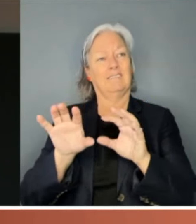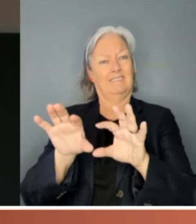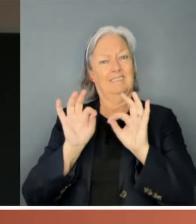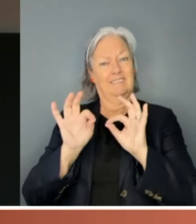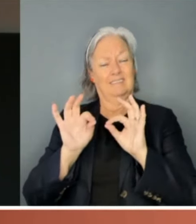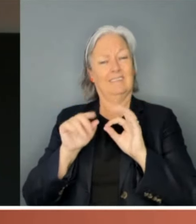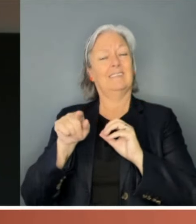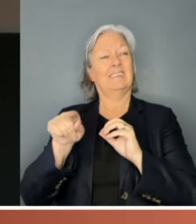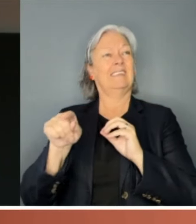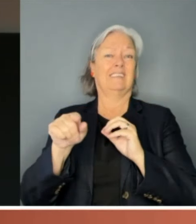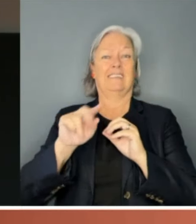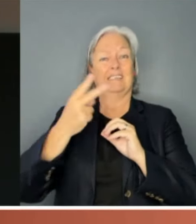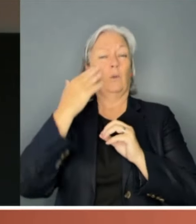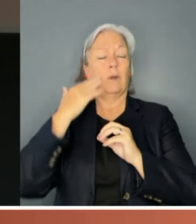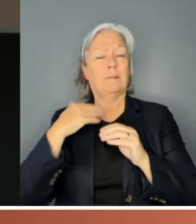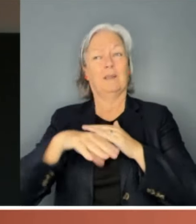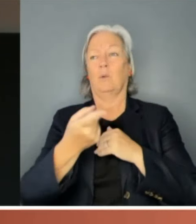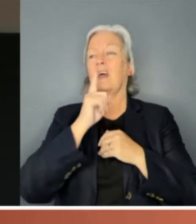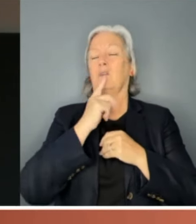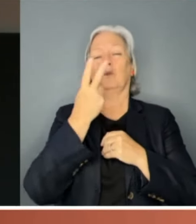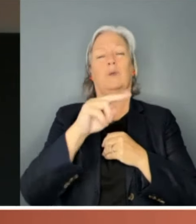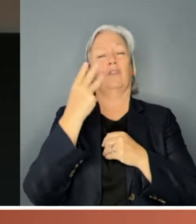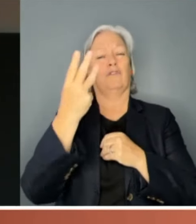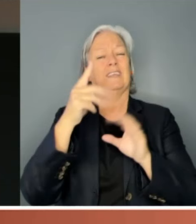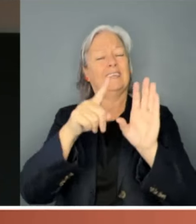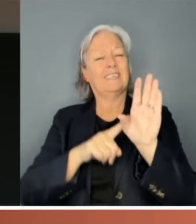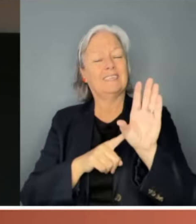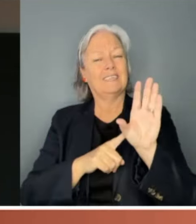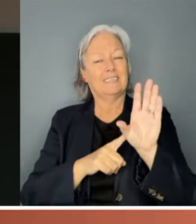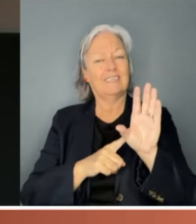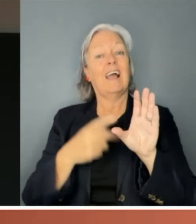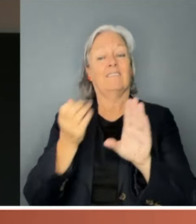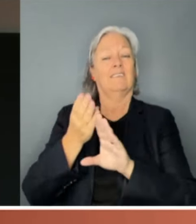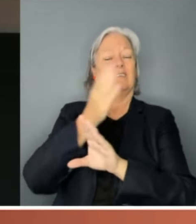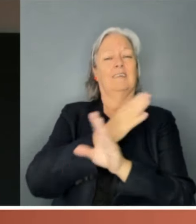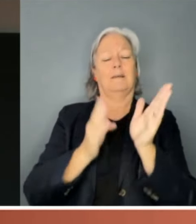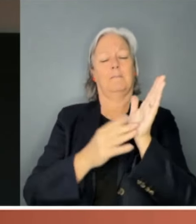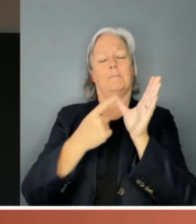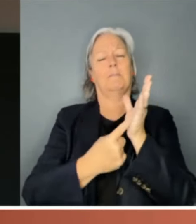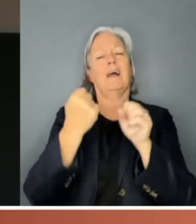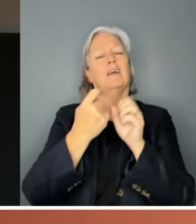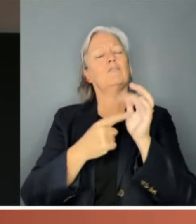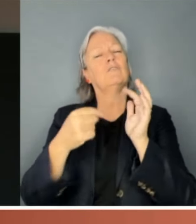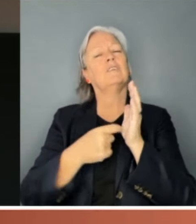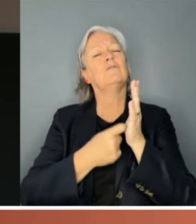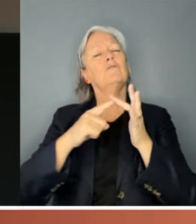123 years, following Senator Margaret Reid as the first woman president in 1996.